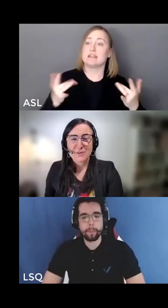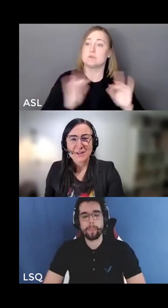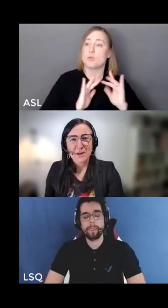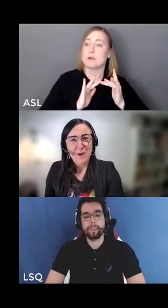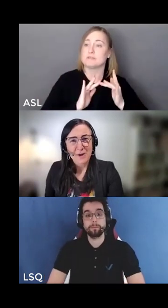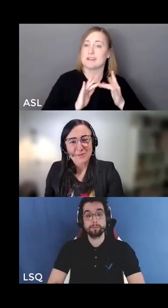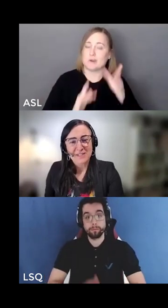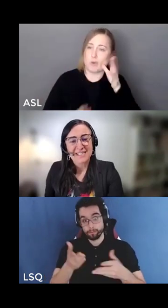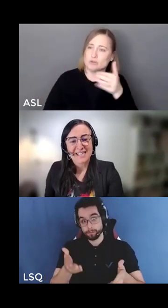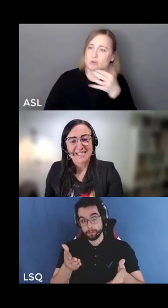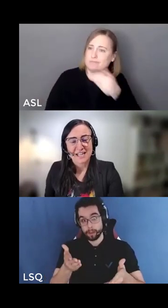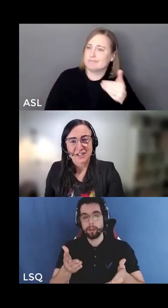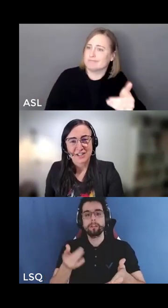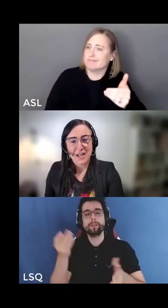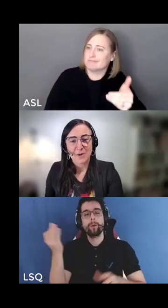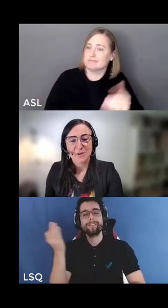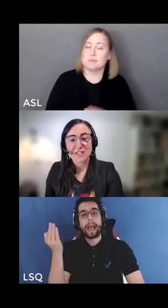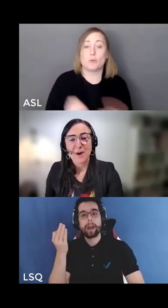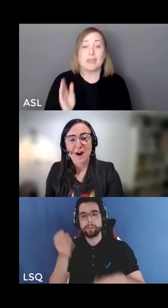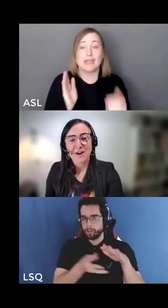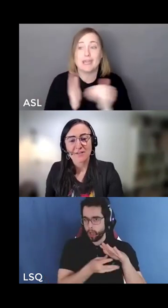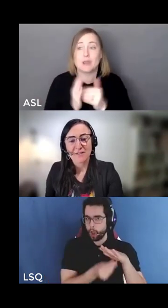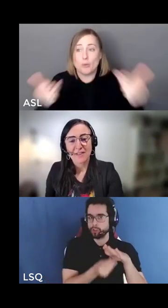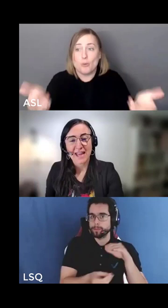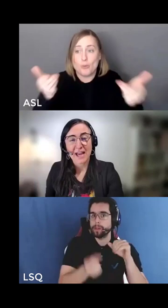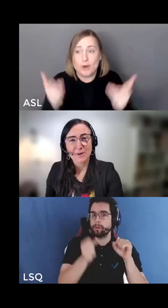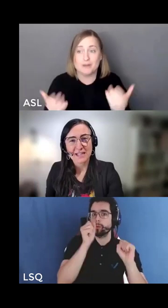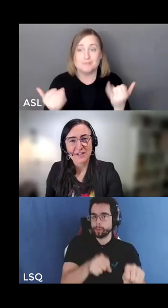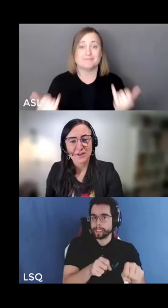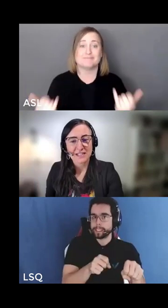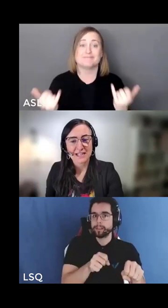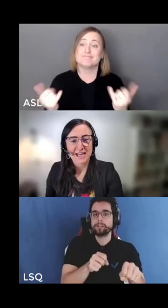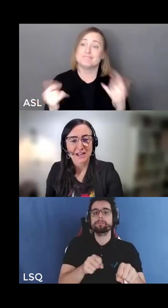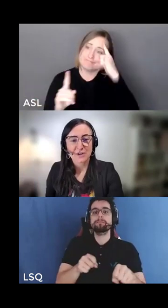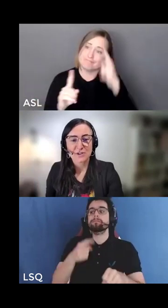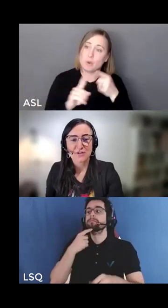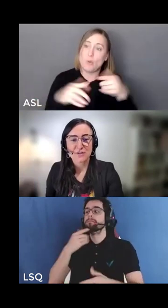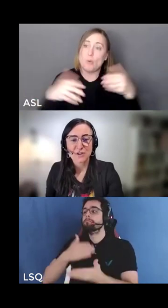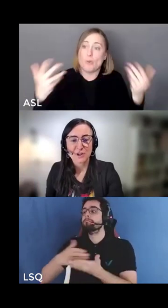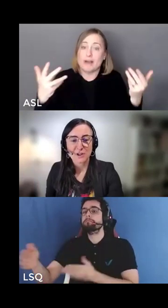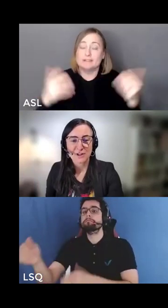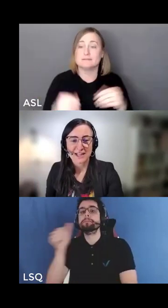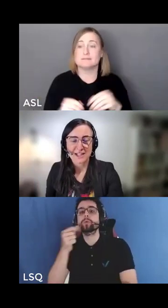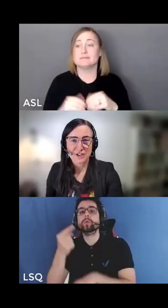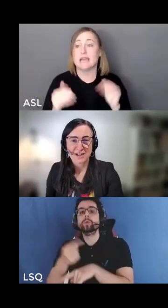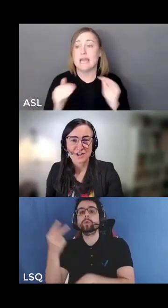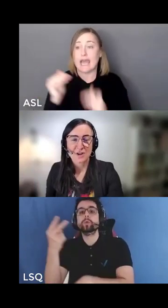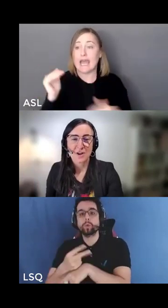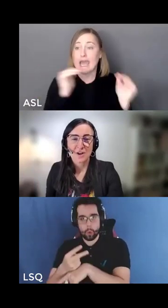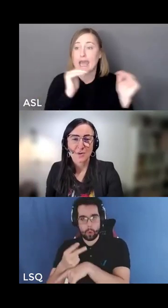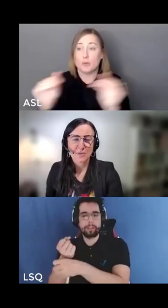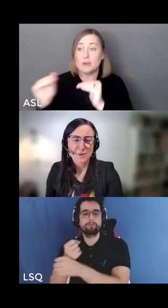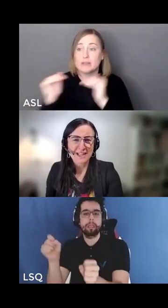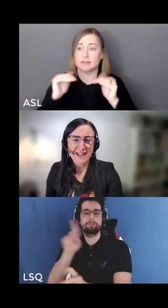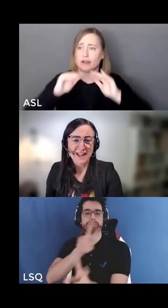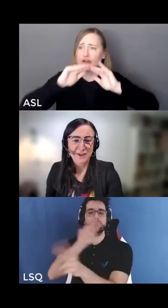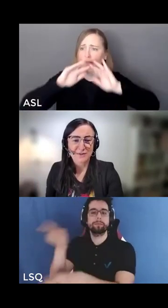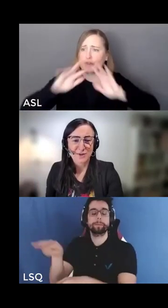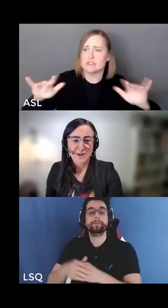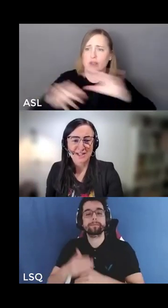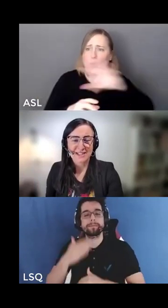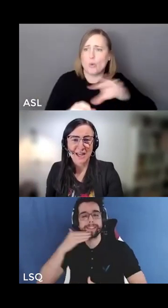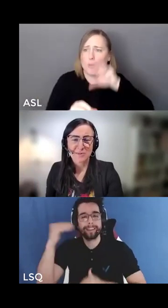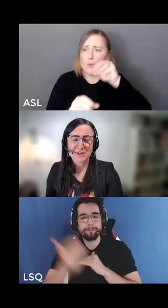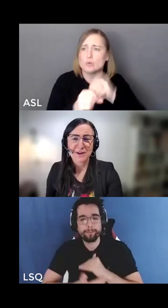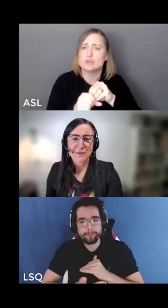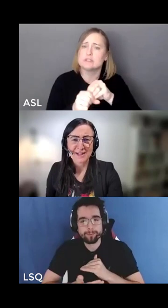So again, welcome to today's session which is part of the Equity, Diversity and Inclusion Virtual Learning Exchange. We're really glad that